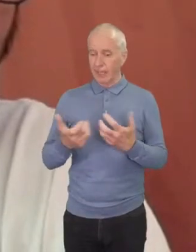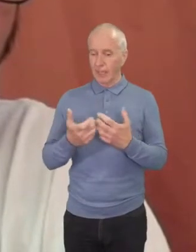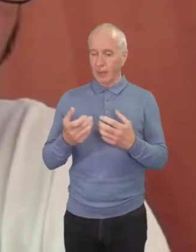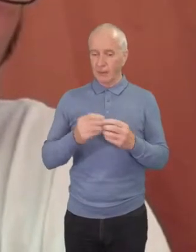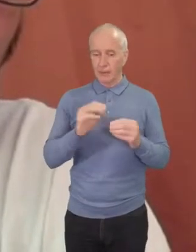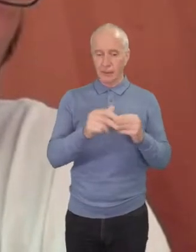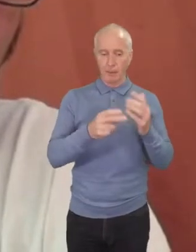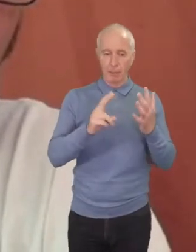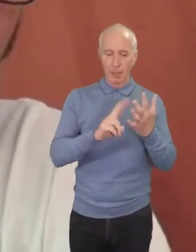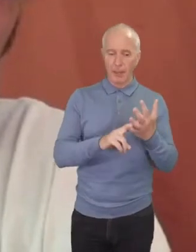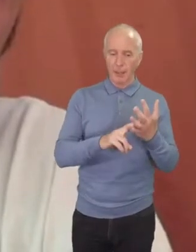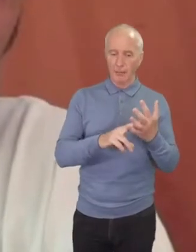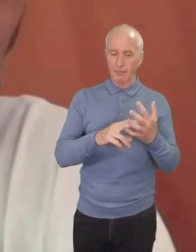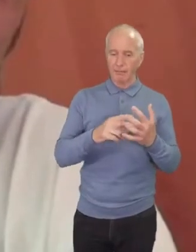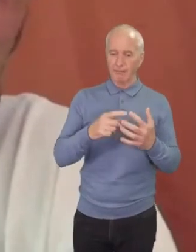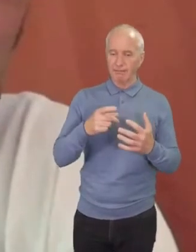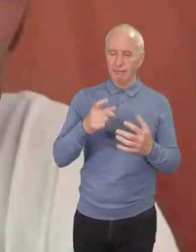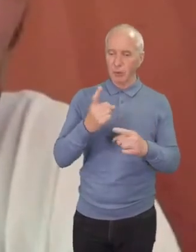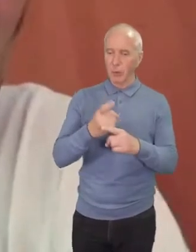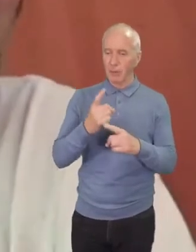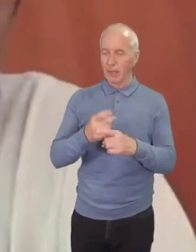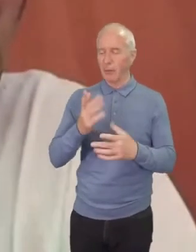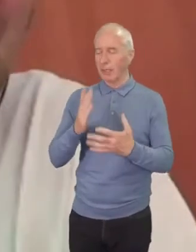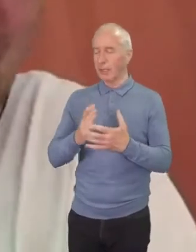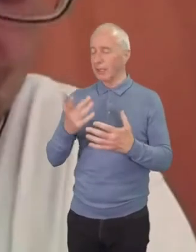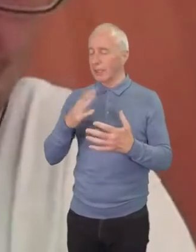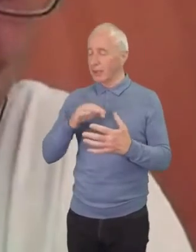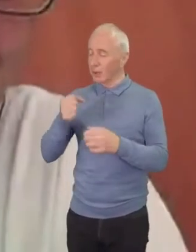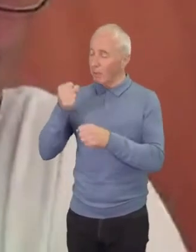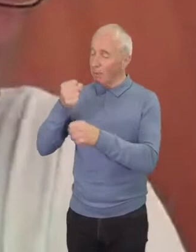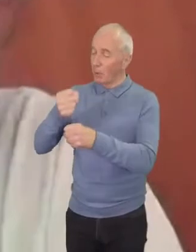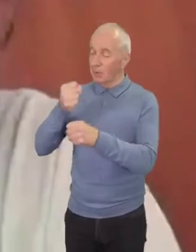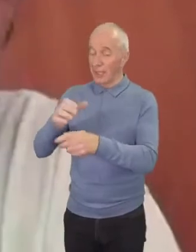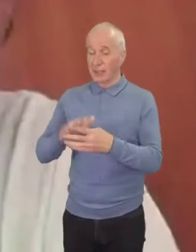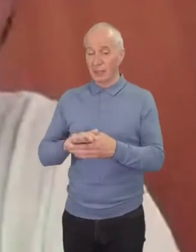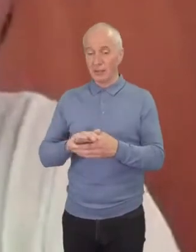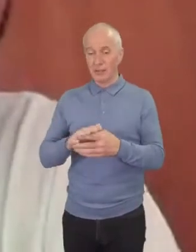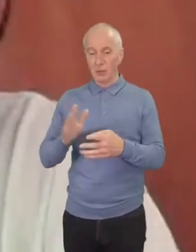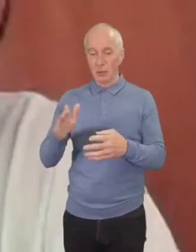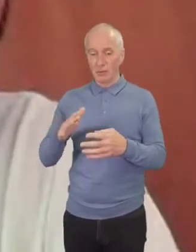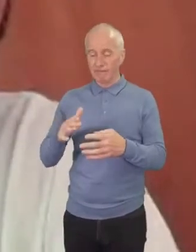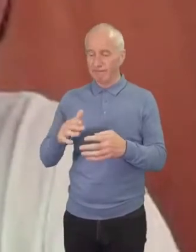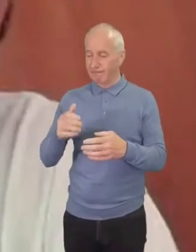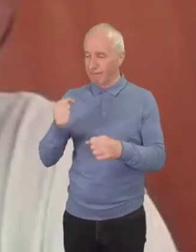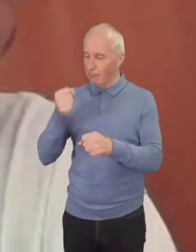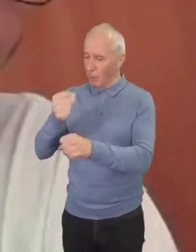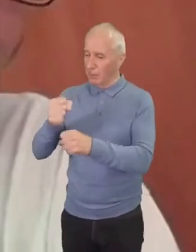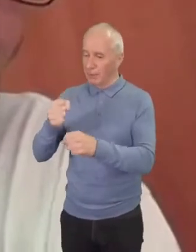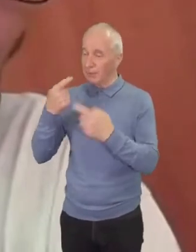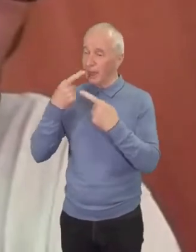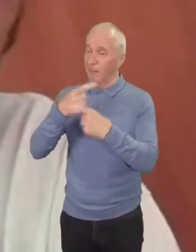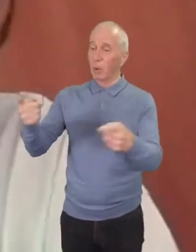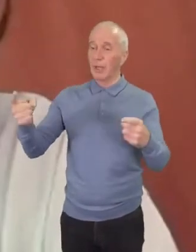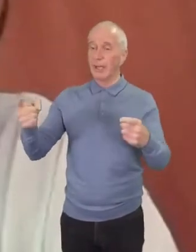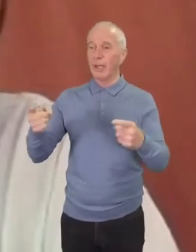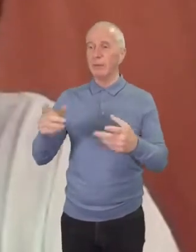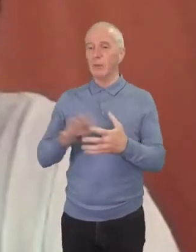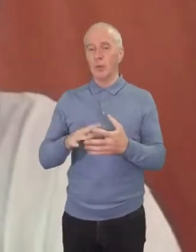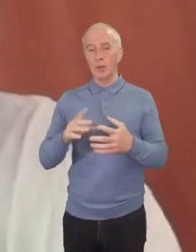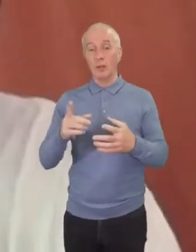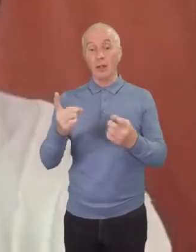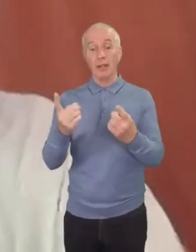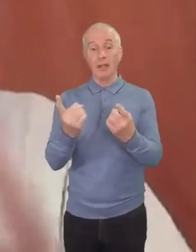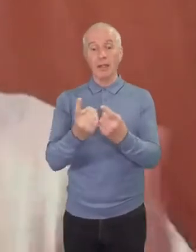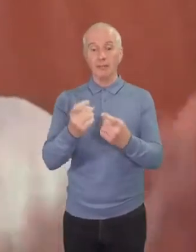sometimes we we need to protest and other times we need to protestify you know that we need to proclaim not only the things that are wrong but